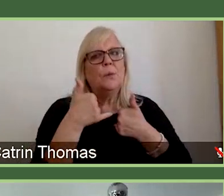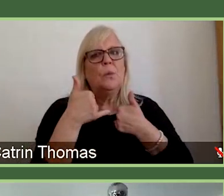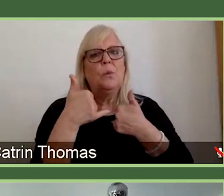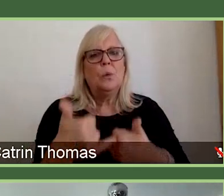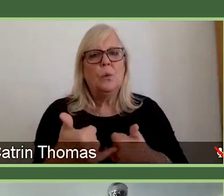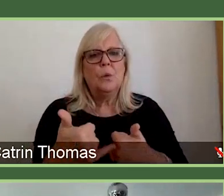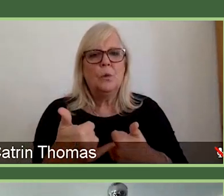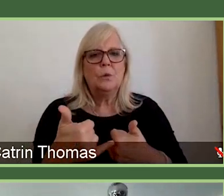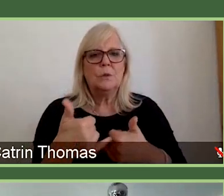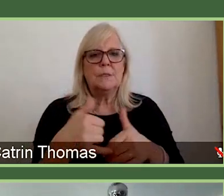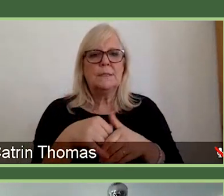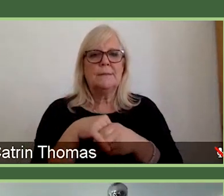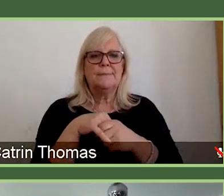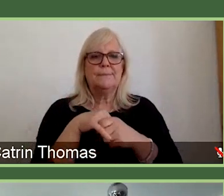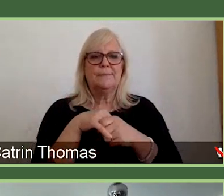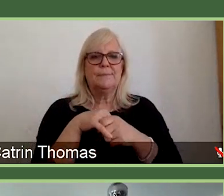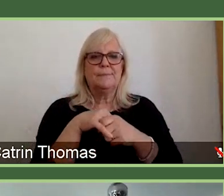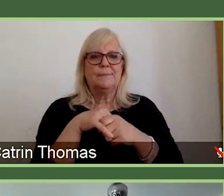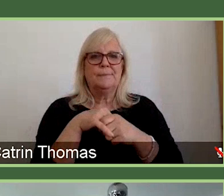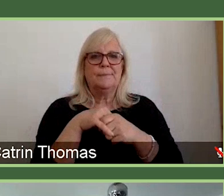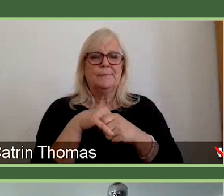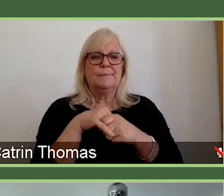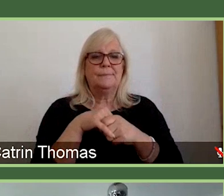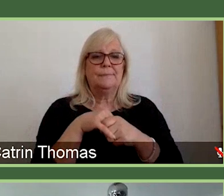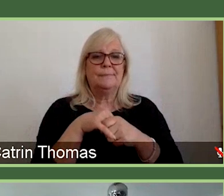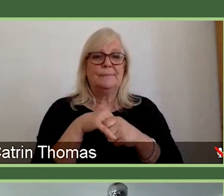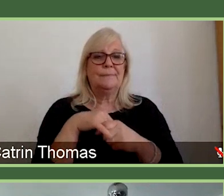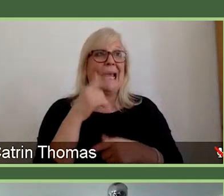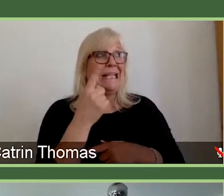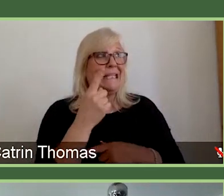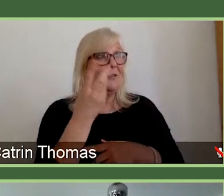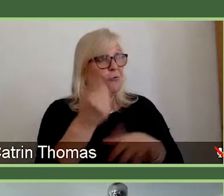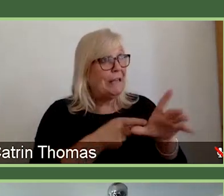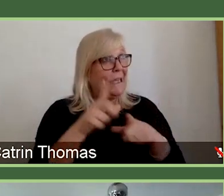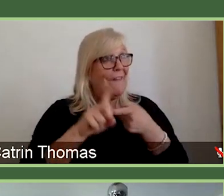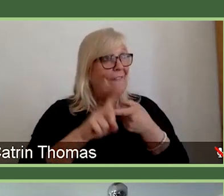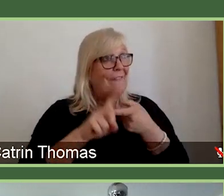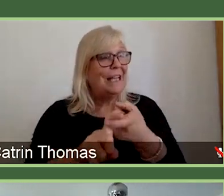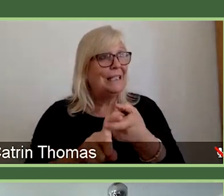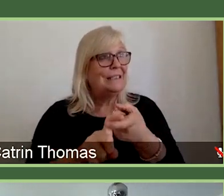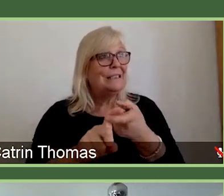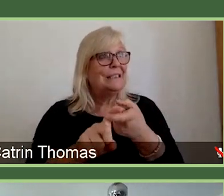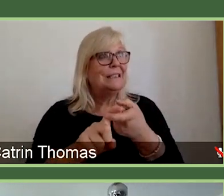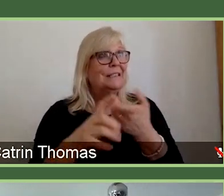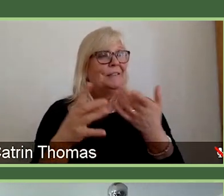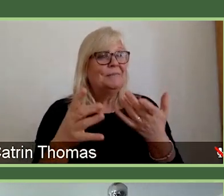fixed? If I applied to welcome, can I request my salary cover on my grant if I have a permanent position?